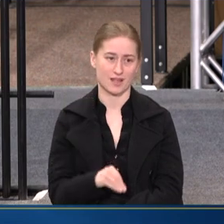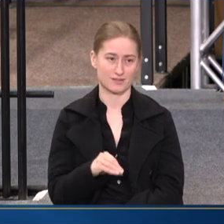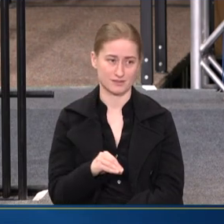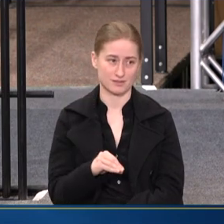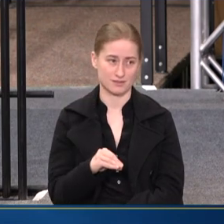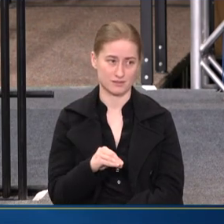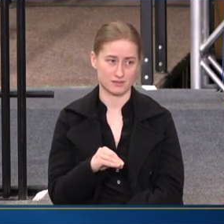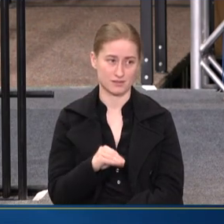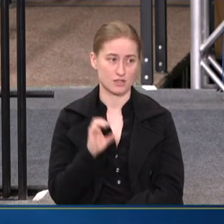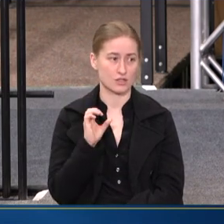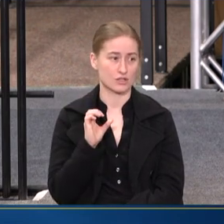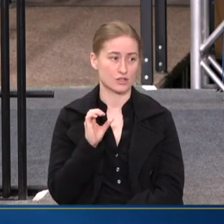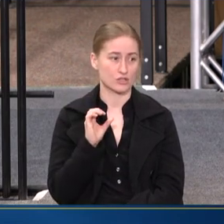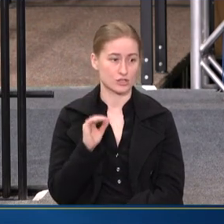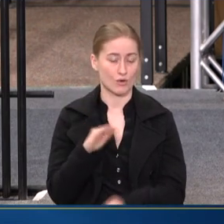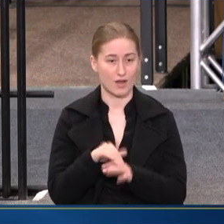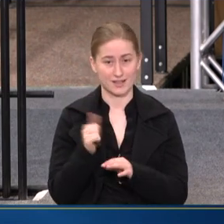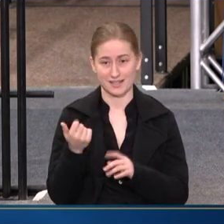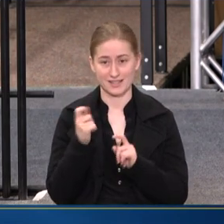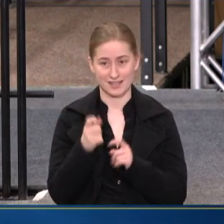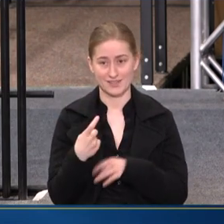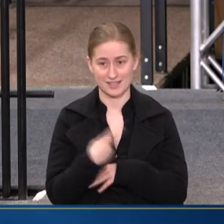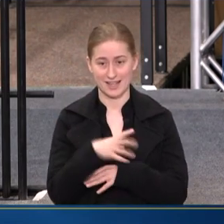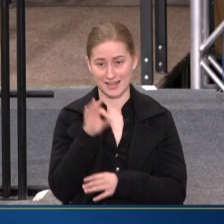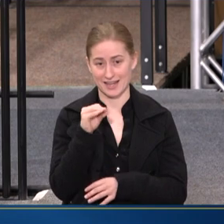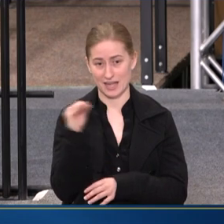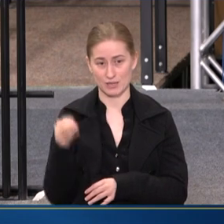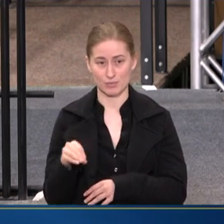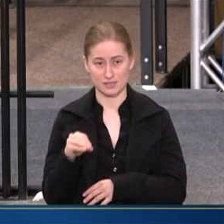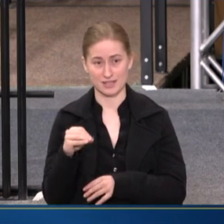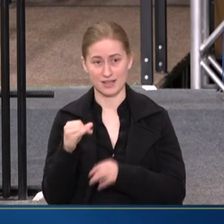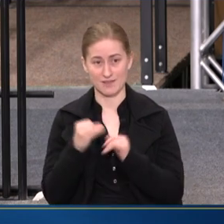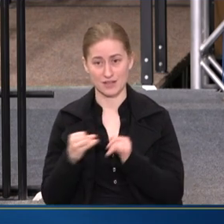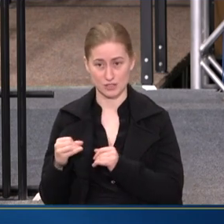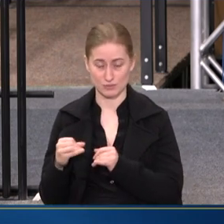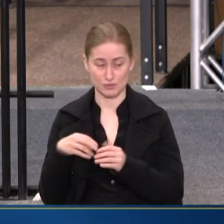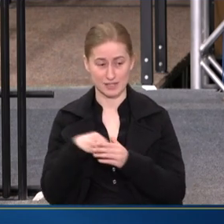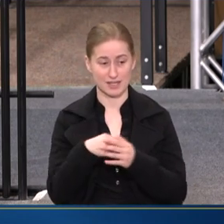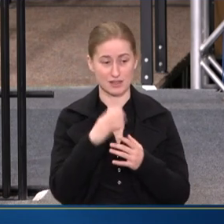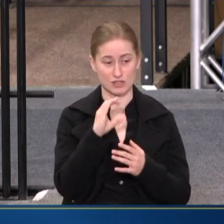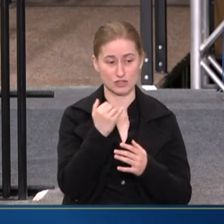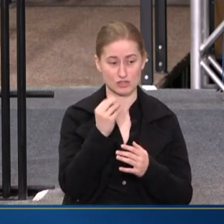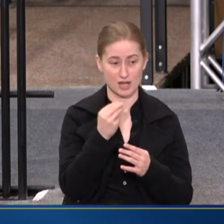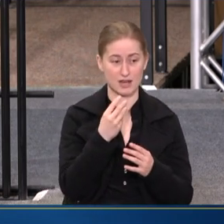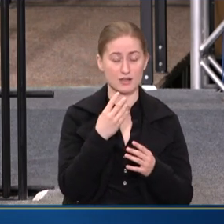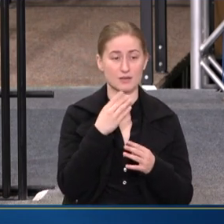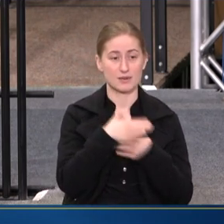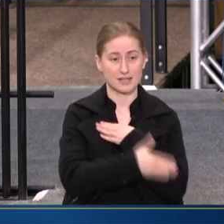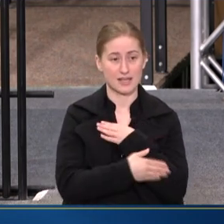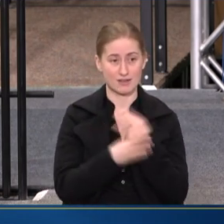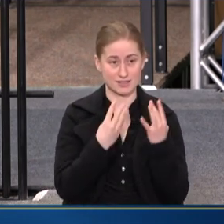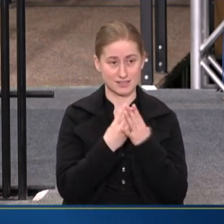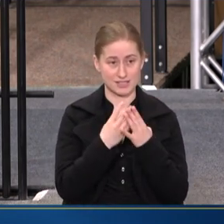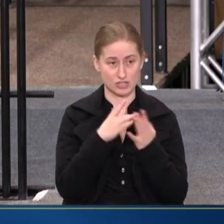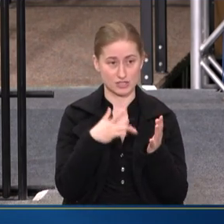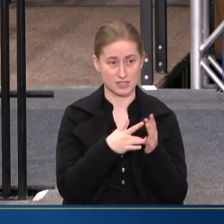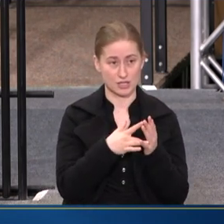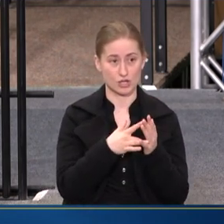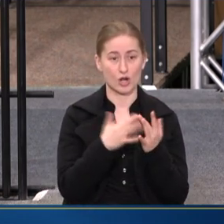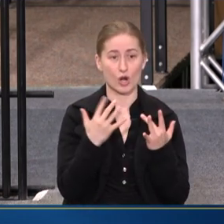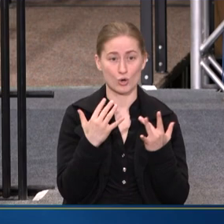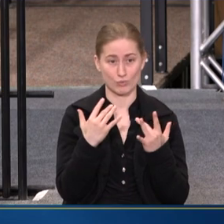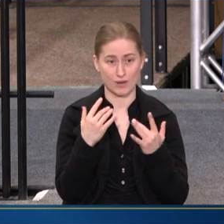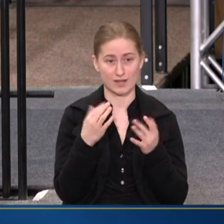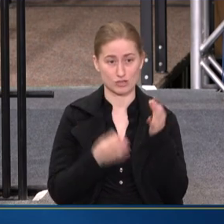So, on any given day, 90% of individuals housed at the Chatham County Detention Center are awaiting trial.